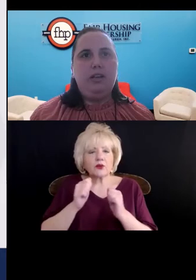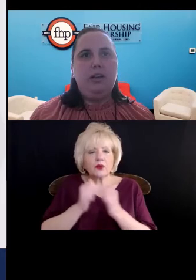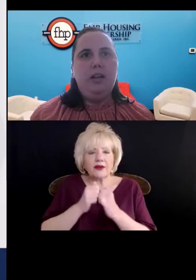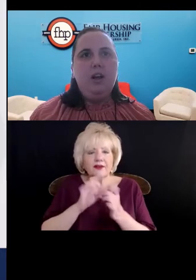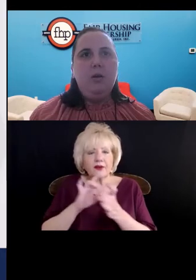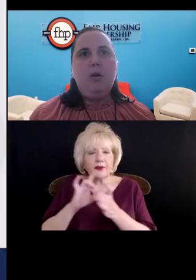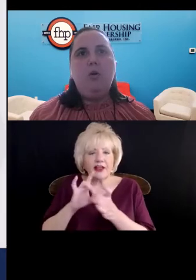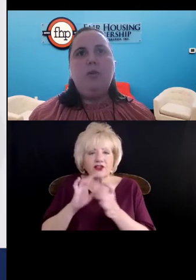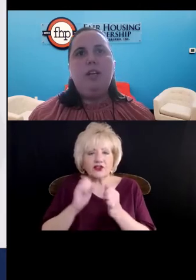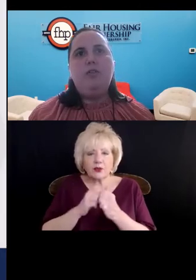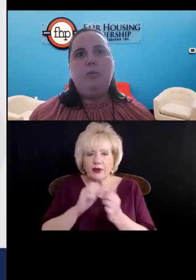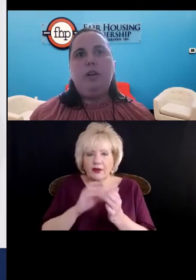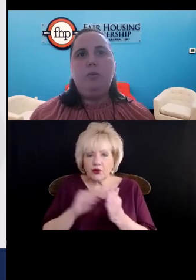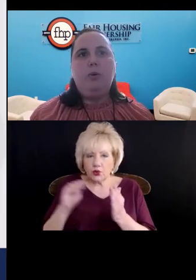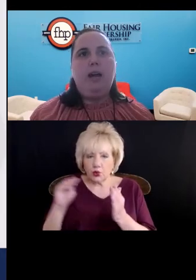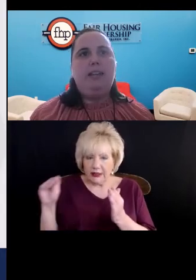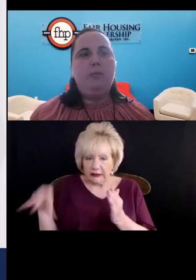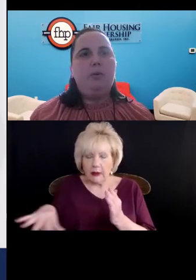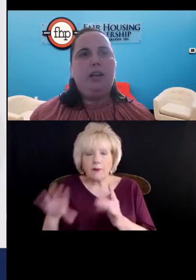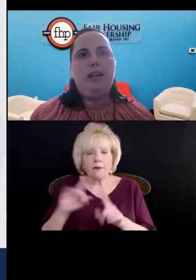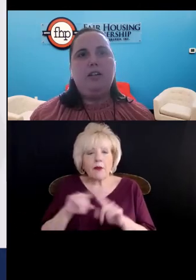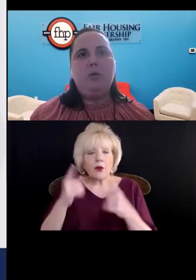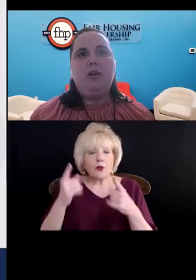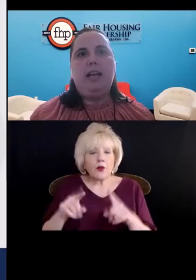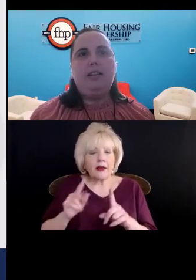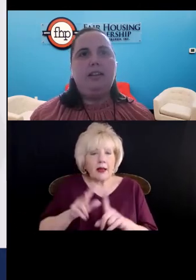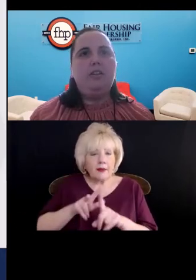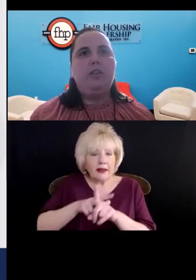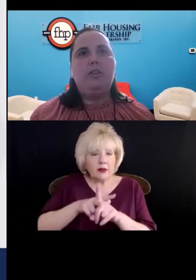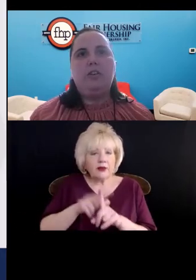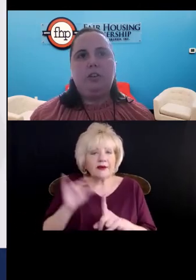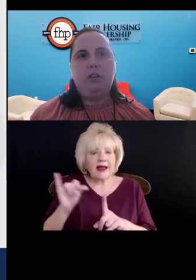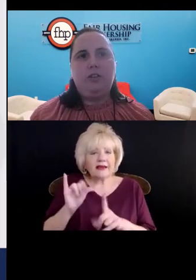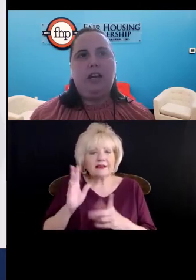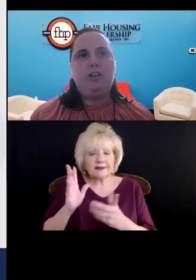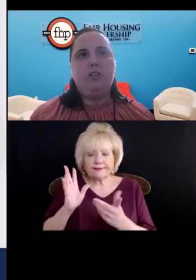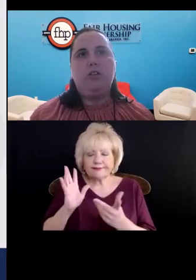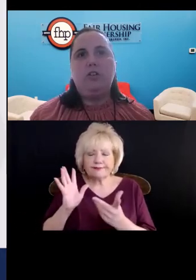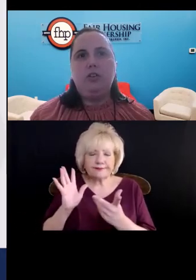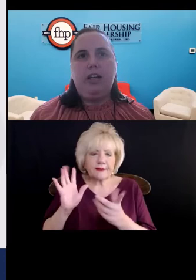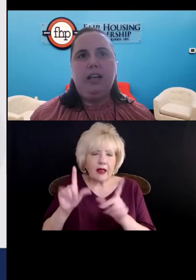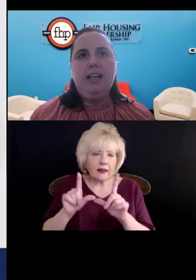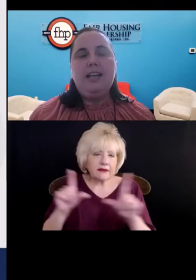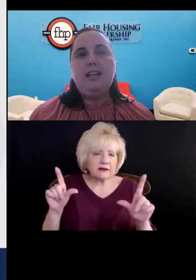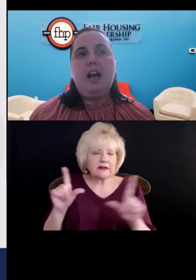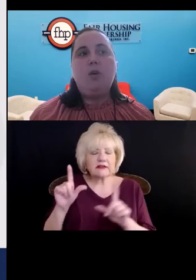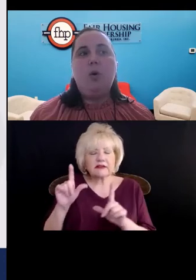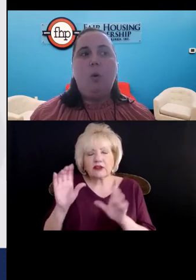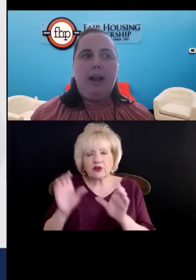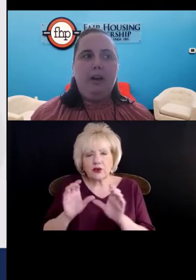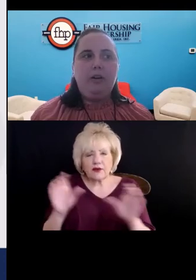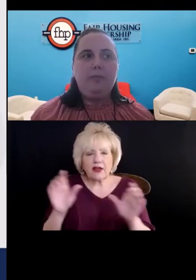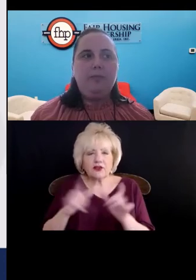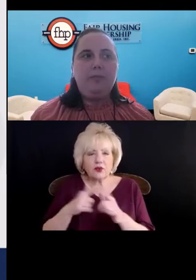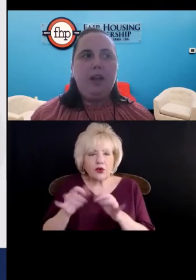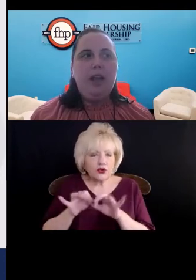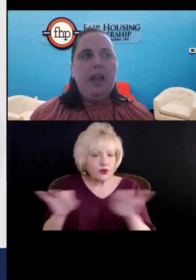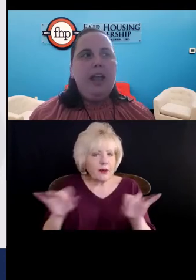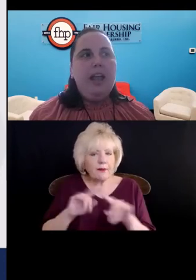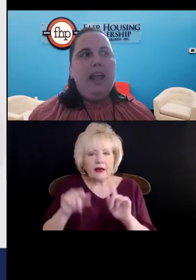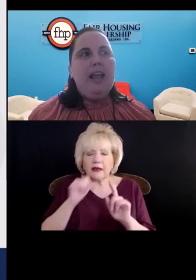the student but only if applicable as it pertains to a license or certification or degree. It's not required.